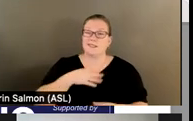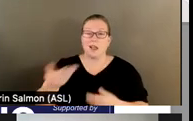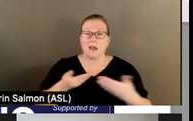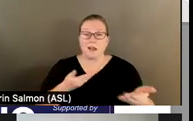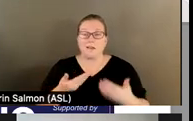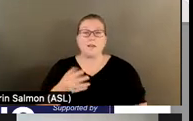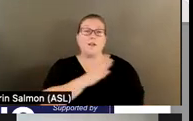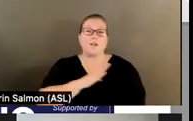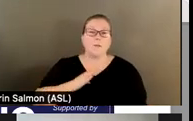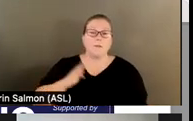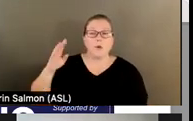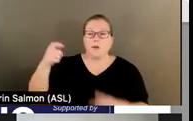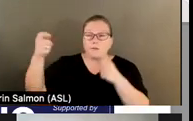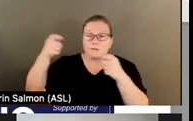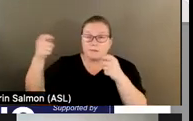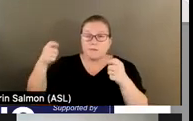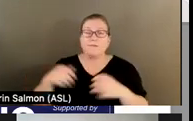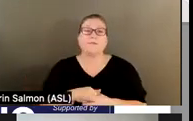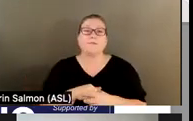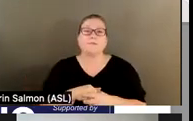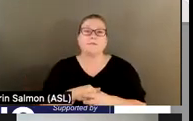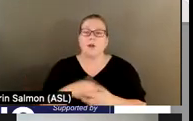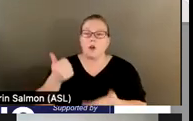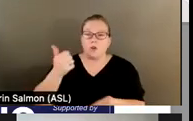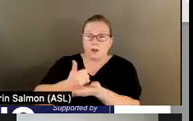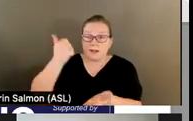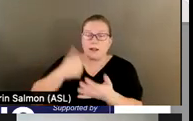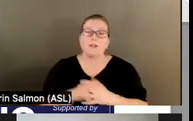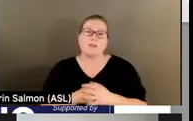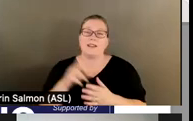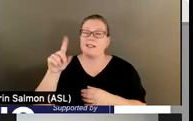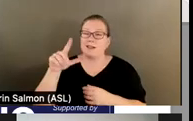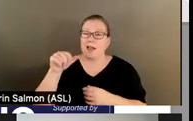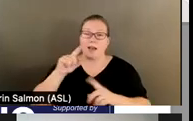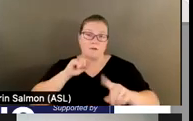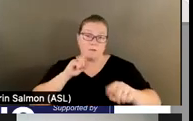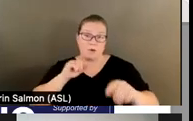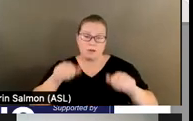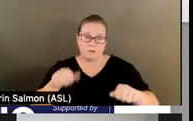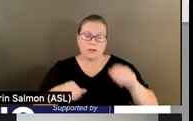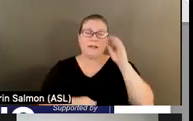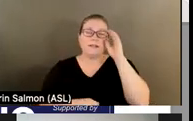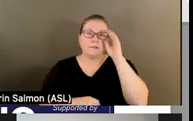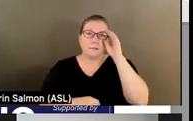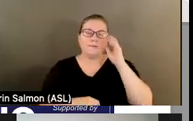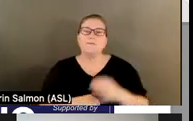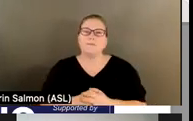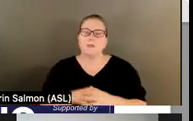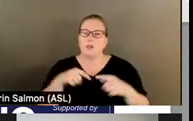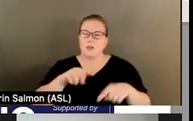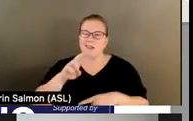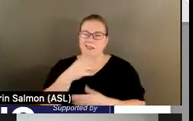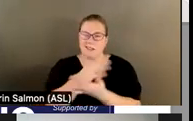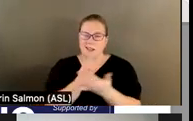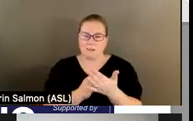accreditations, and data and reporting abilities. At this phase, the provider has begun increasing access to